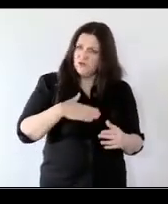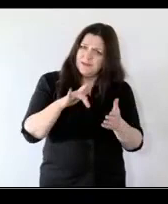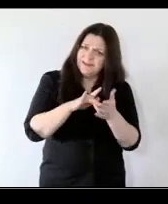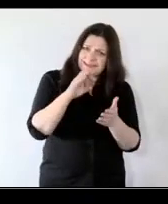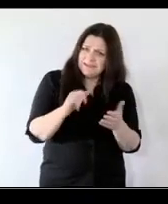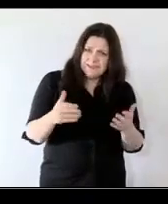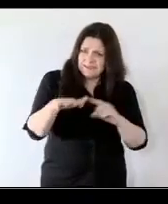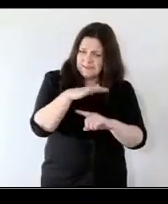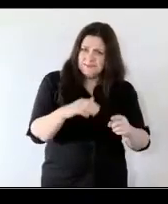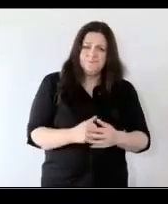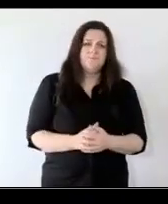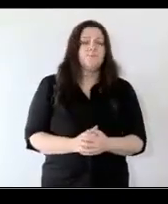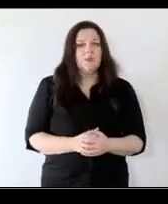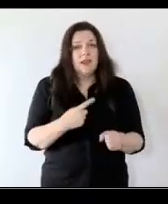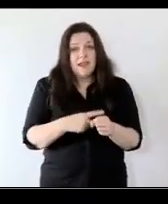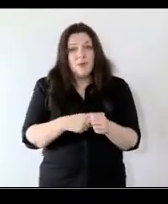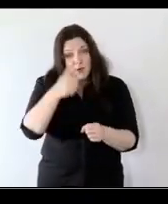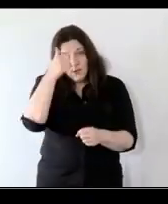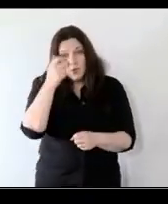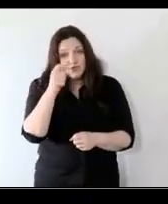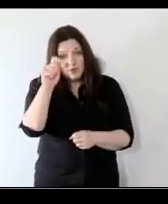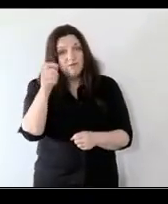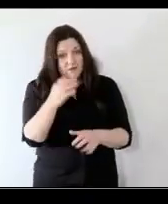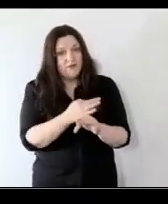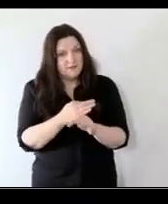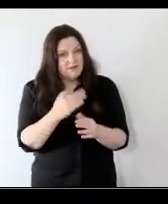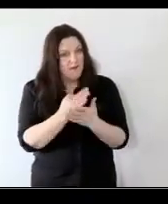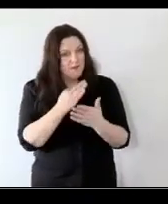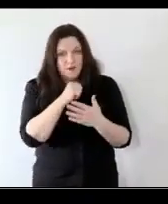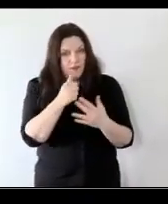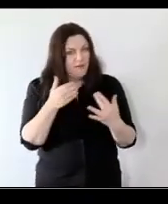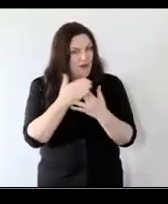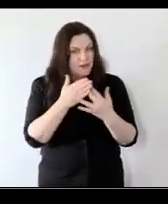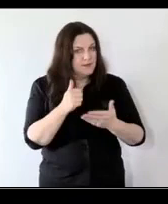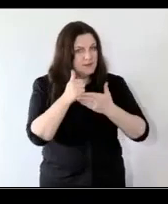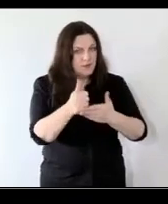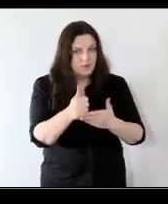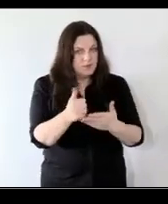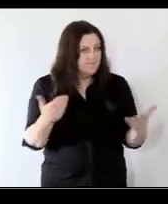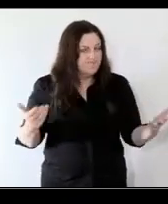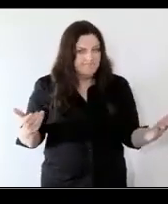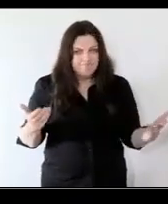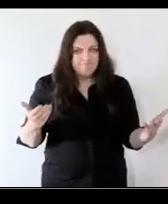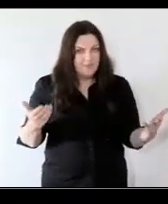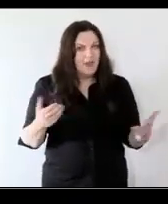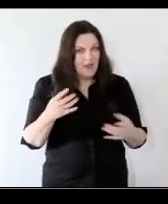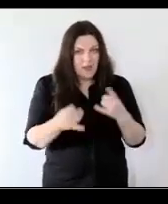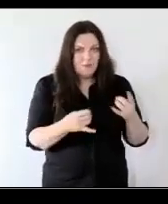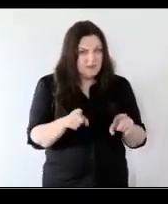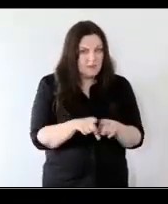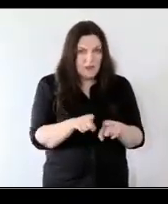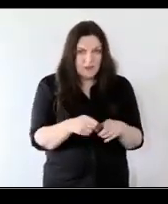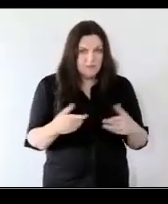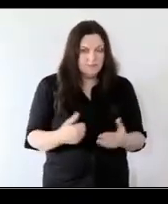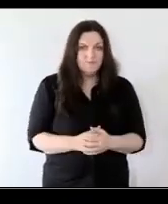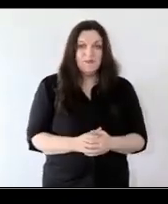and again we know that traveler families quite often are not accessing supports in a way that that happens as well i suppose